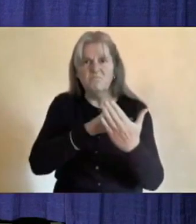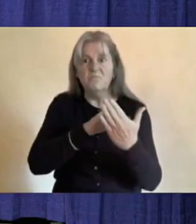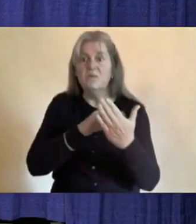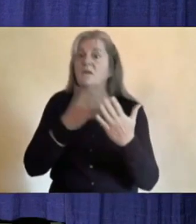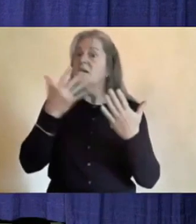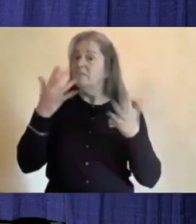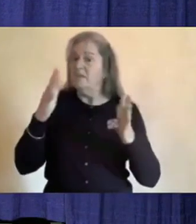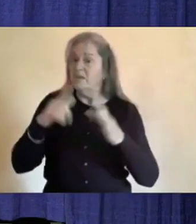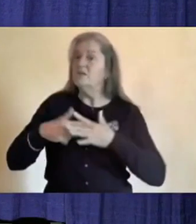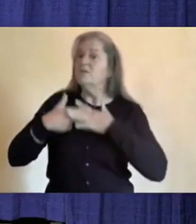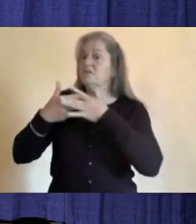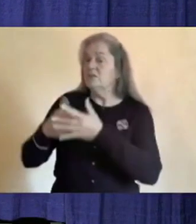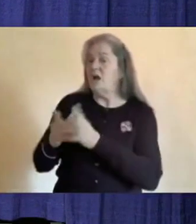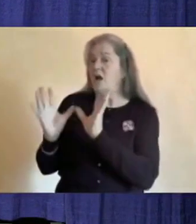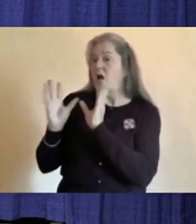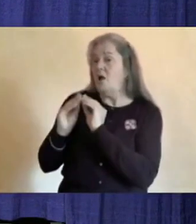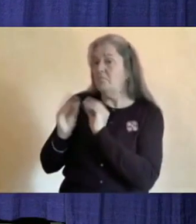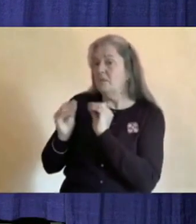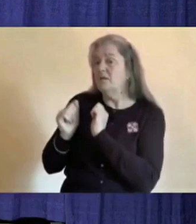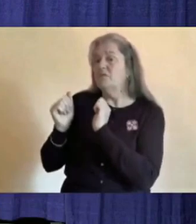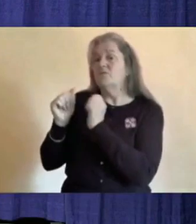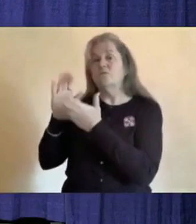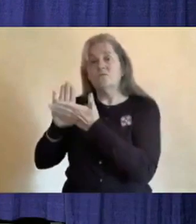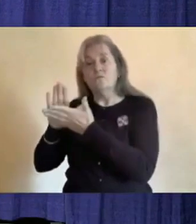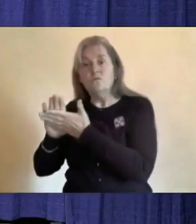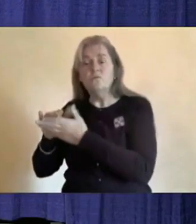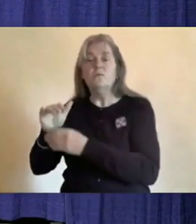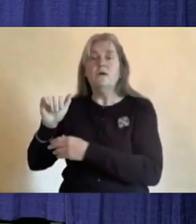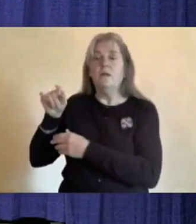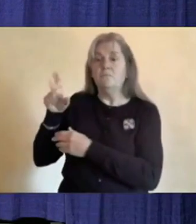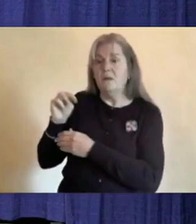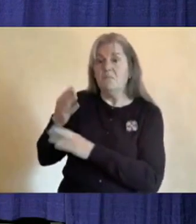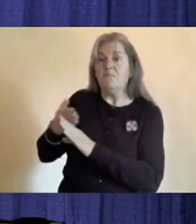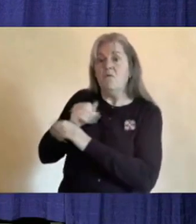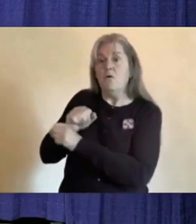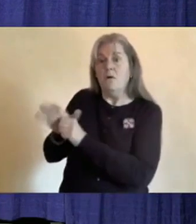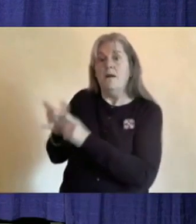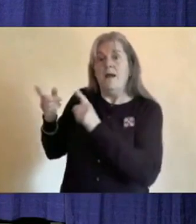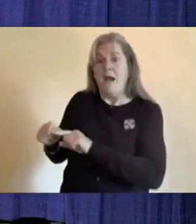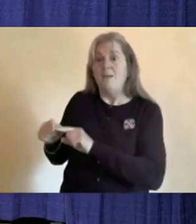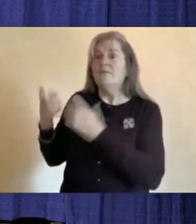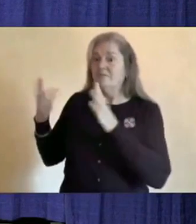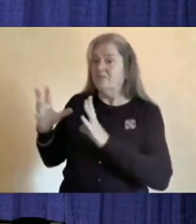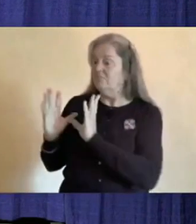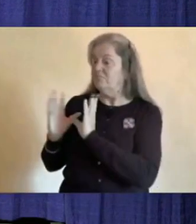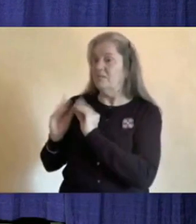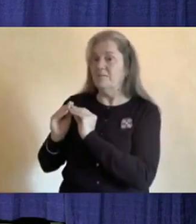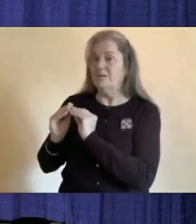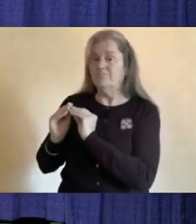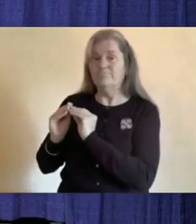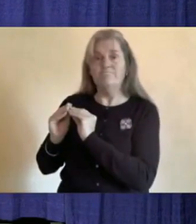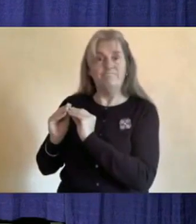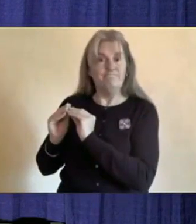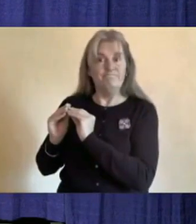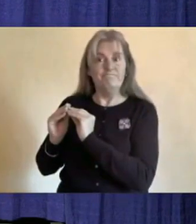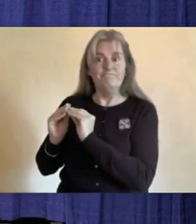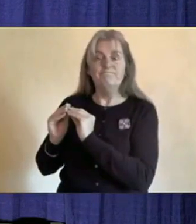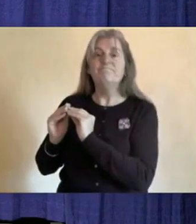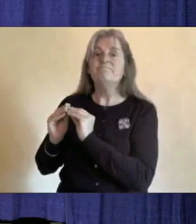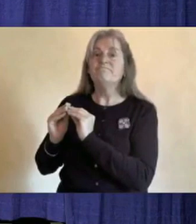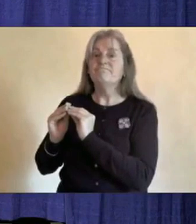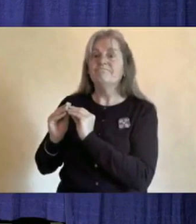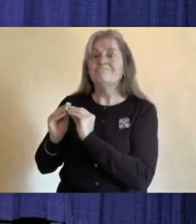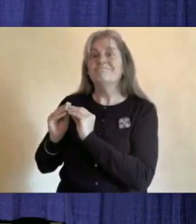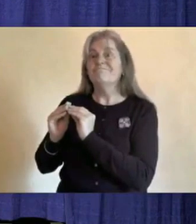and administrative staff took place before the pandemic arrived, but broader engagement with students,